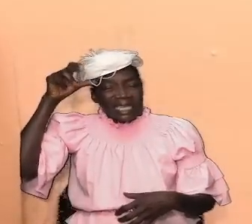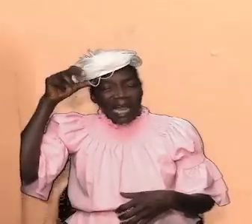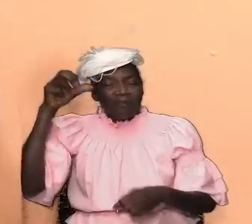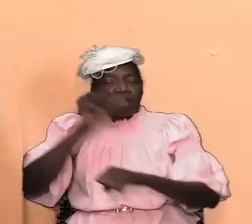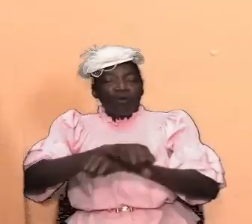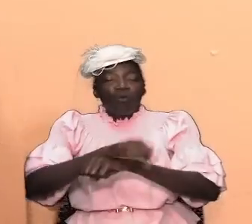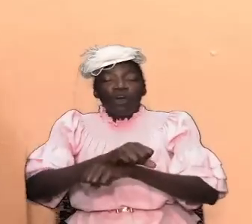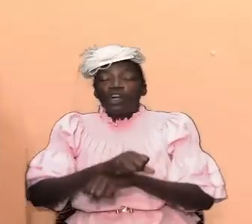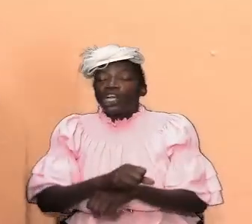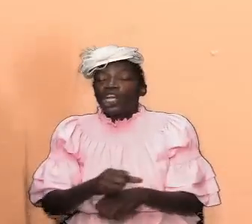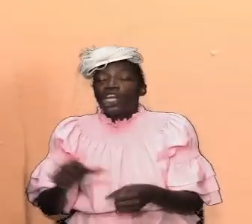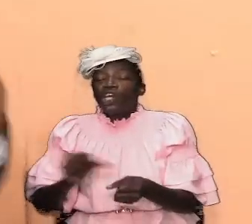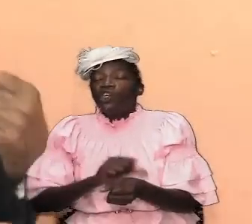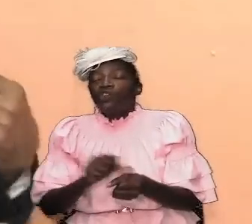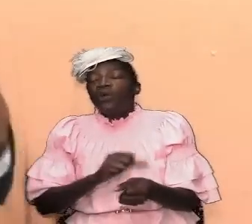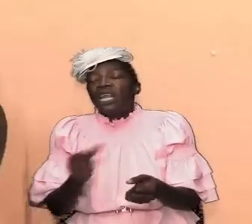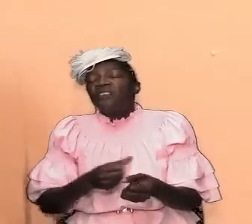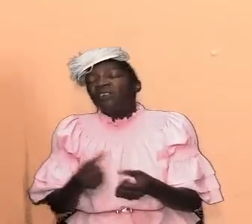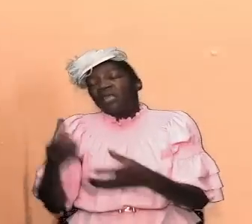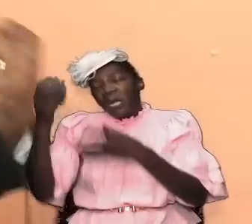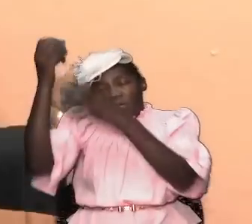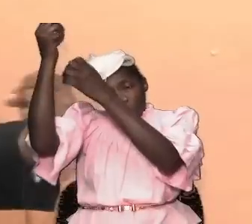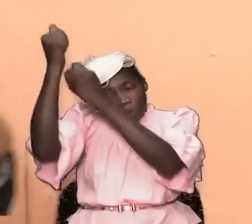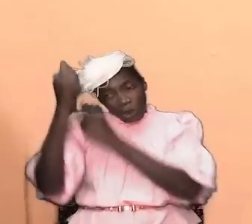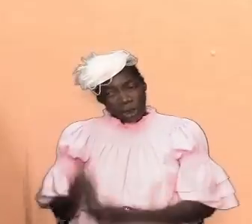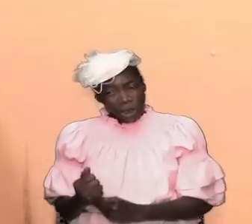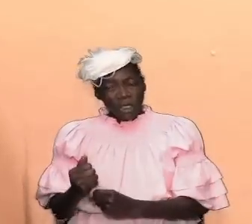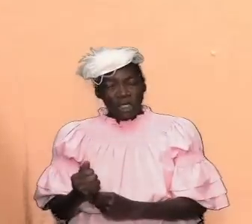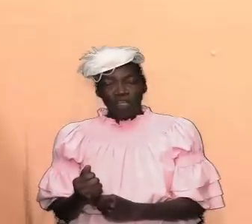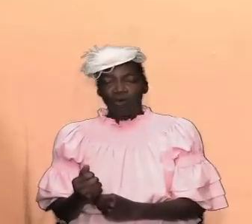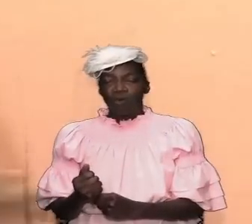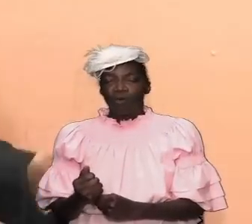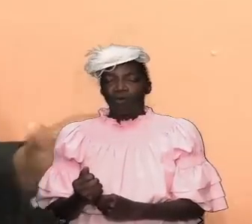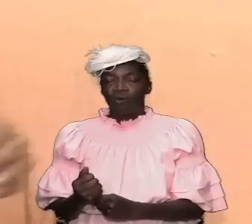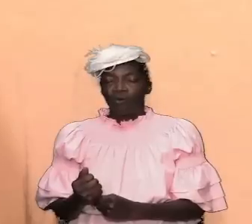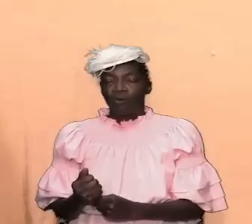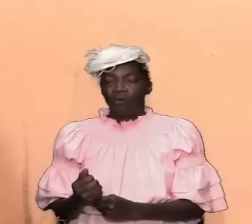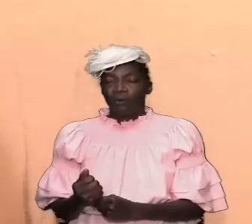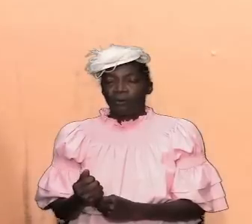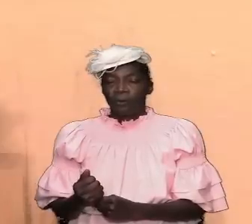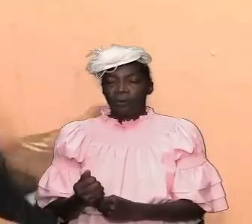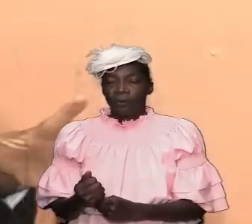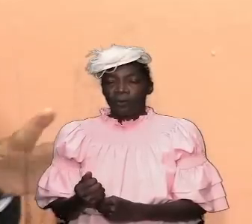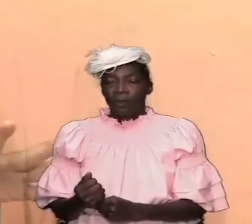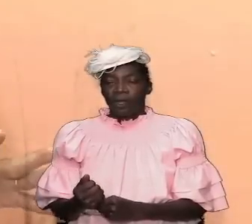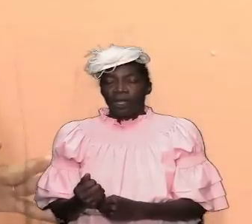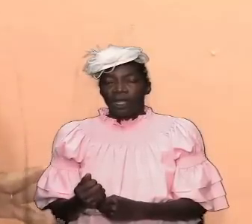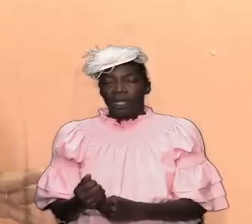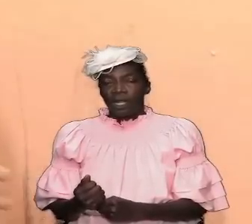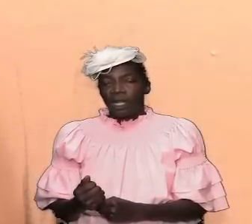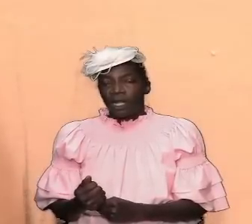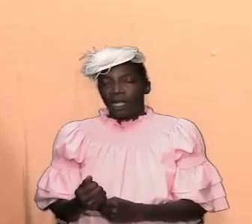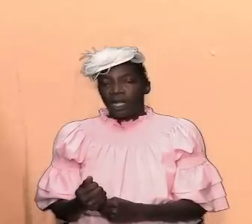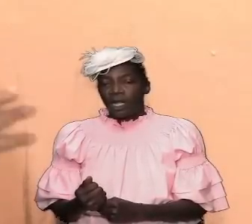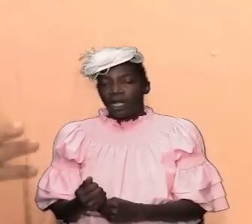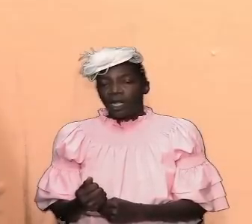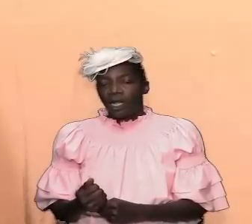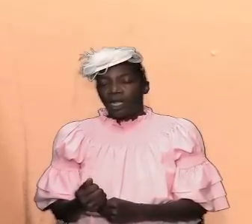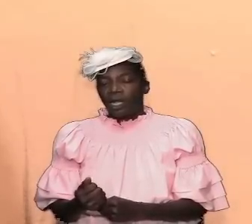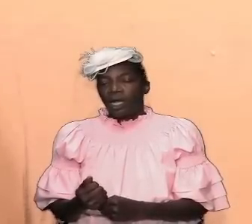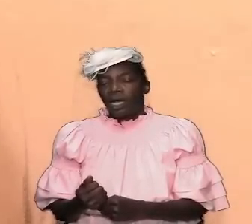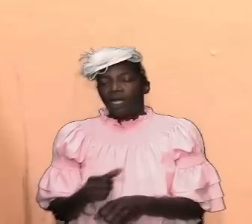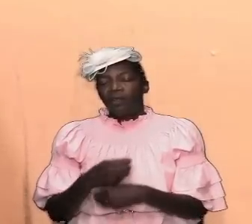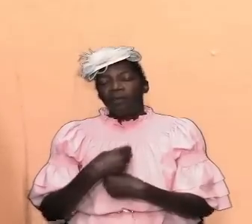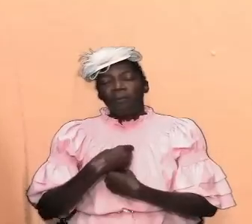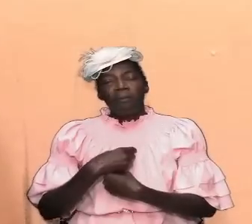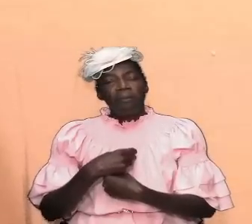doing everything to pull down and to tear down and to pluck up and to blow up and to cause